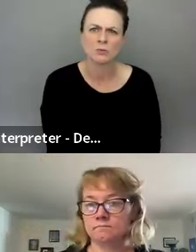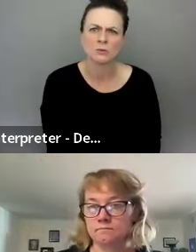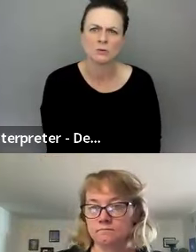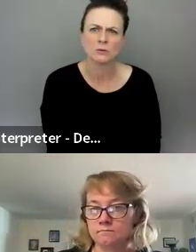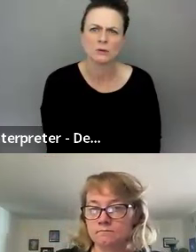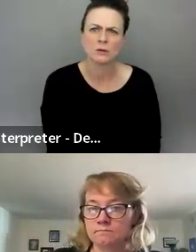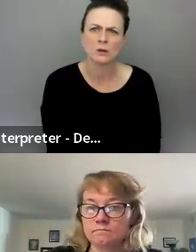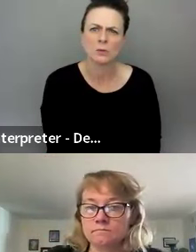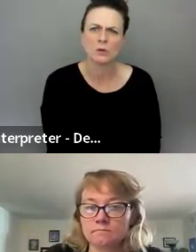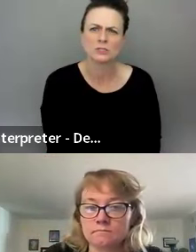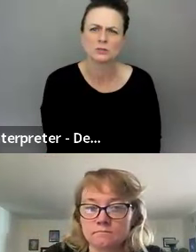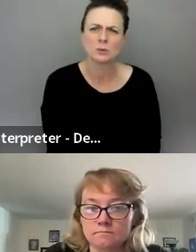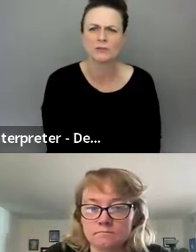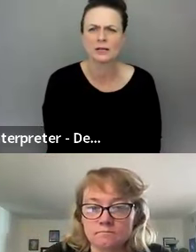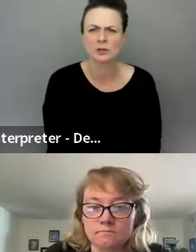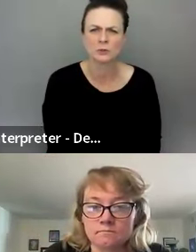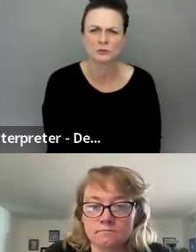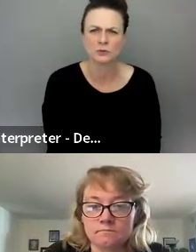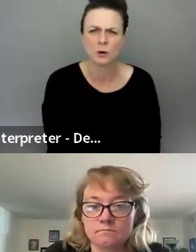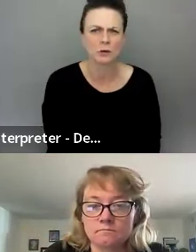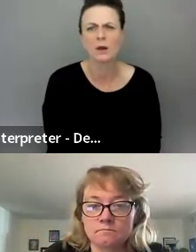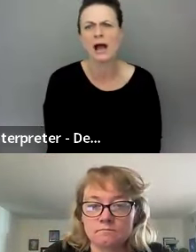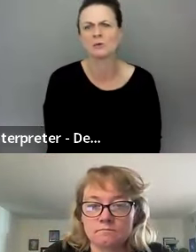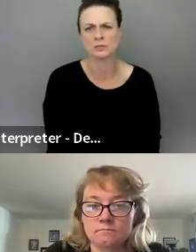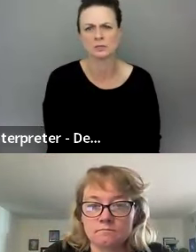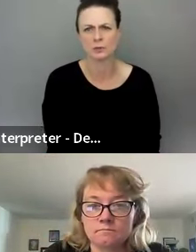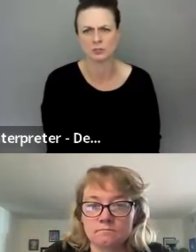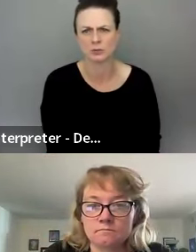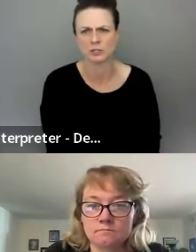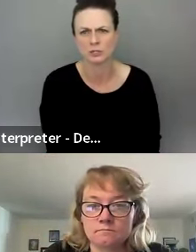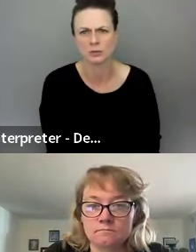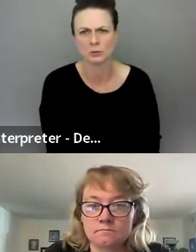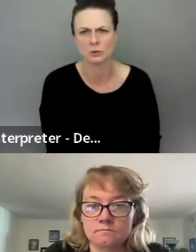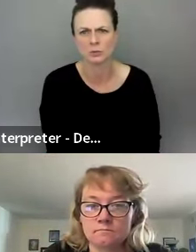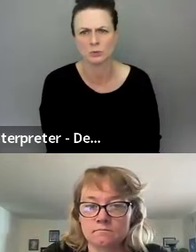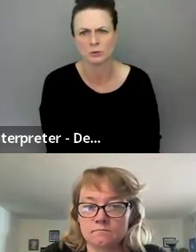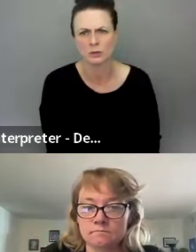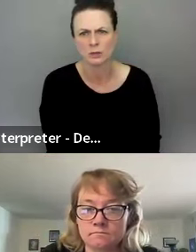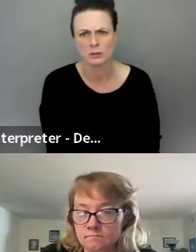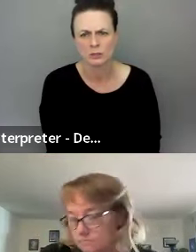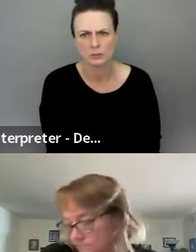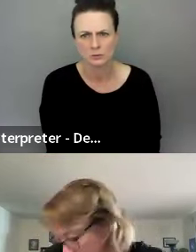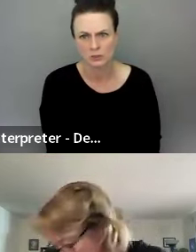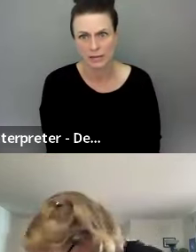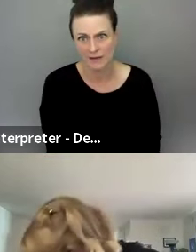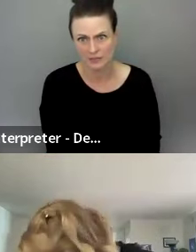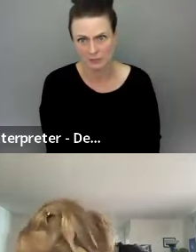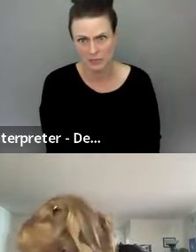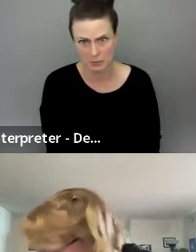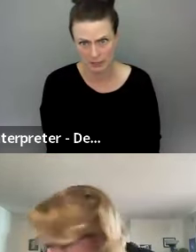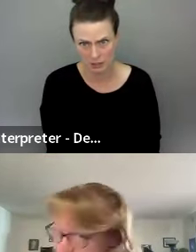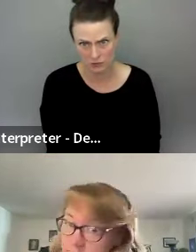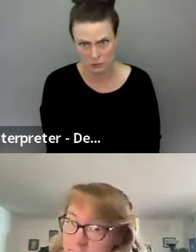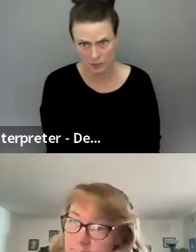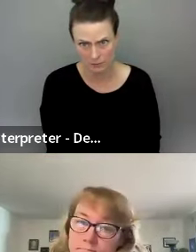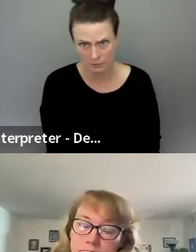will, will provide interpreters for what, how's the interpreting situation? Well, do we have some